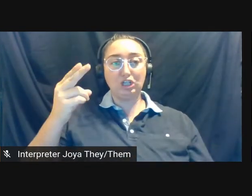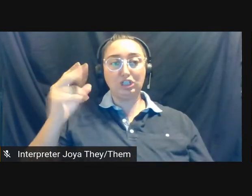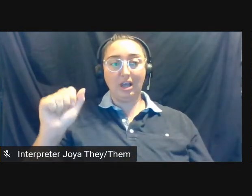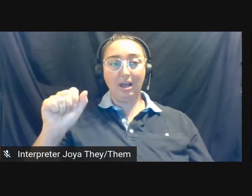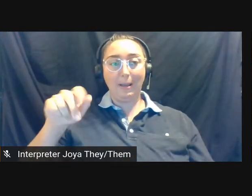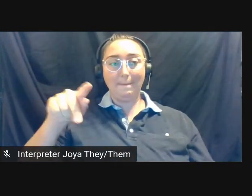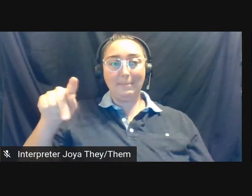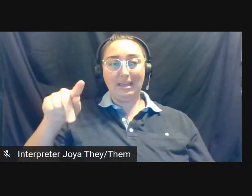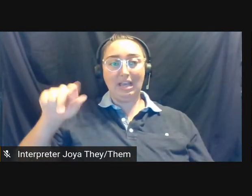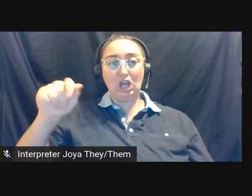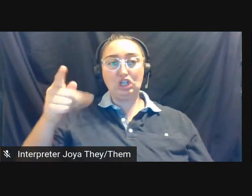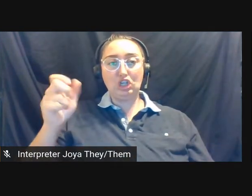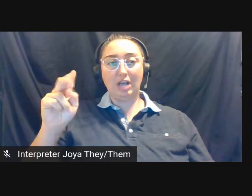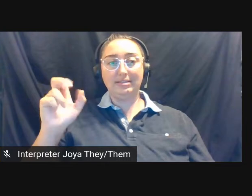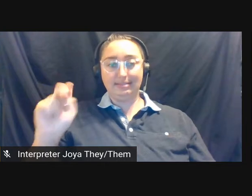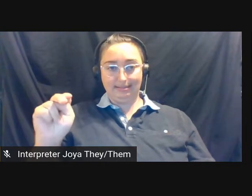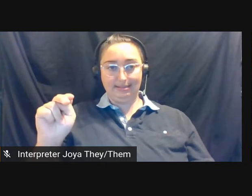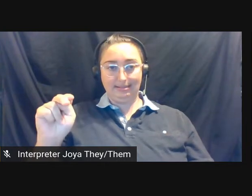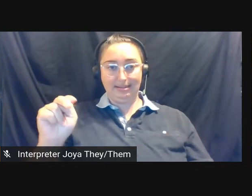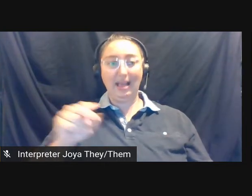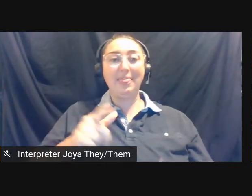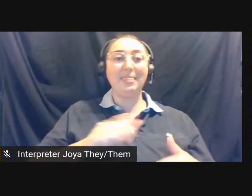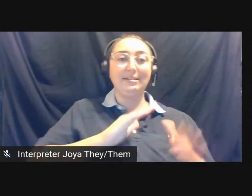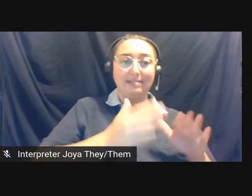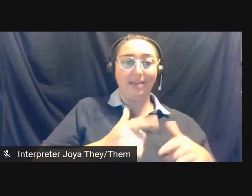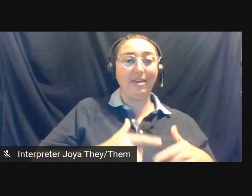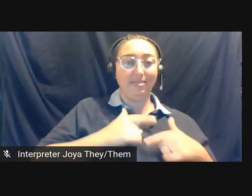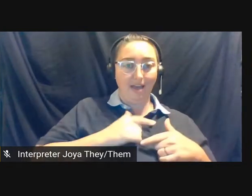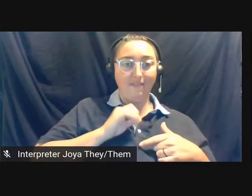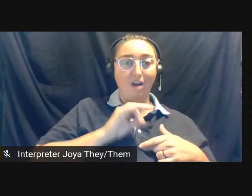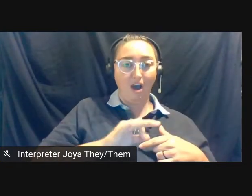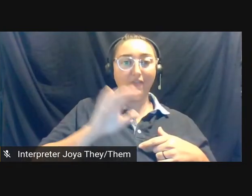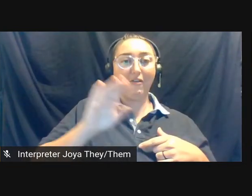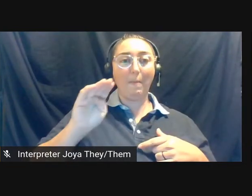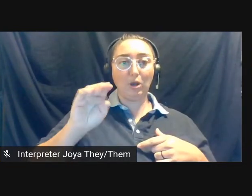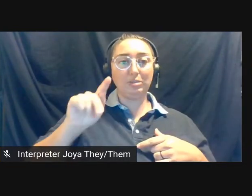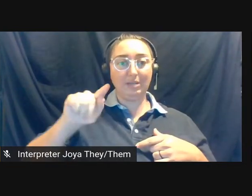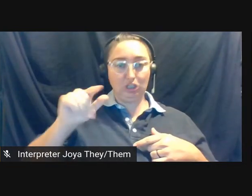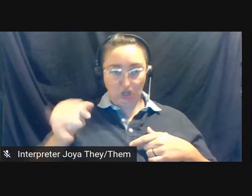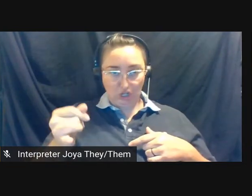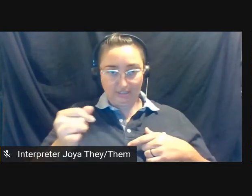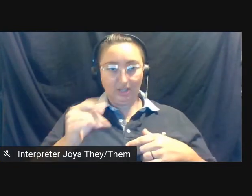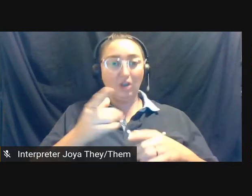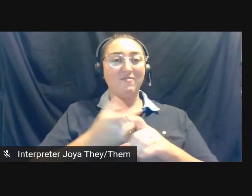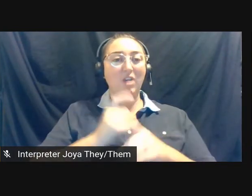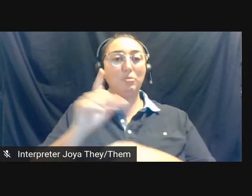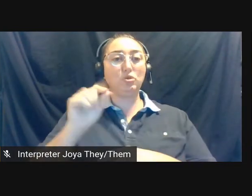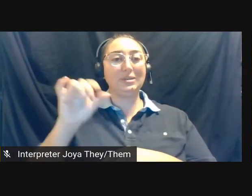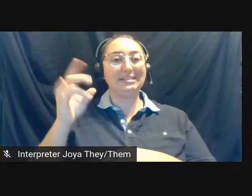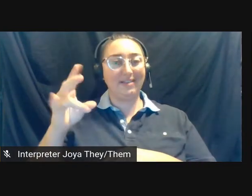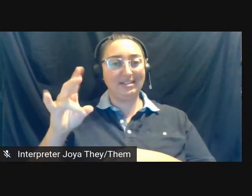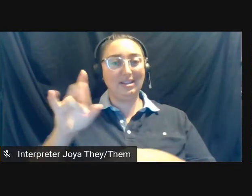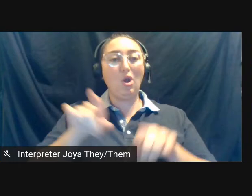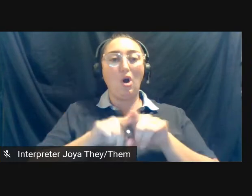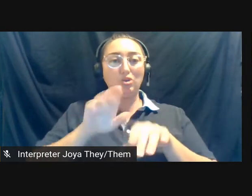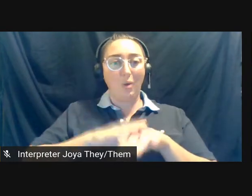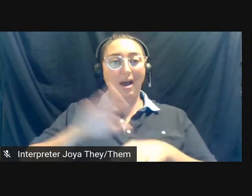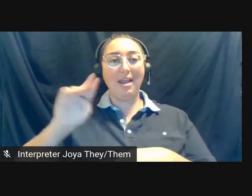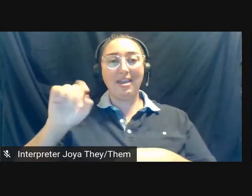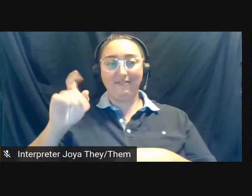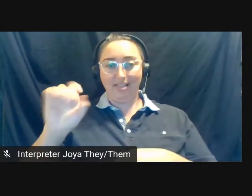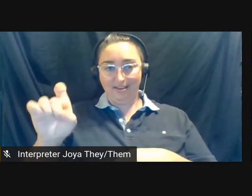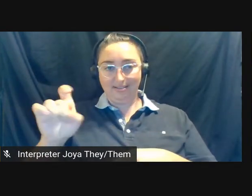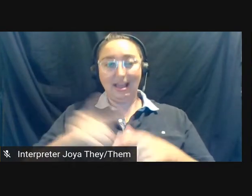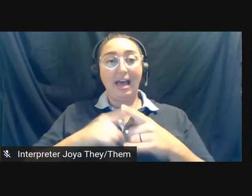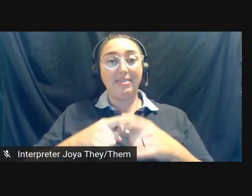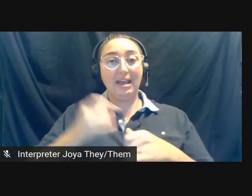documentary, The Death and Life of Marsha P. Johnson, which came out in 2017 and is also on Netflix. And finally, there's